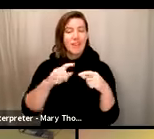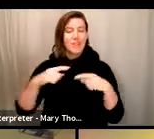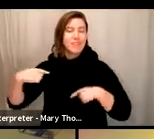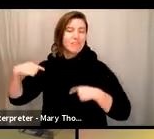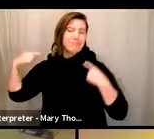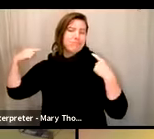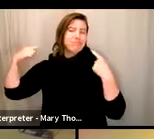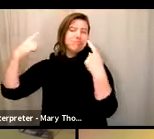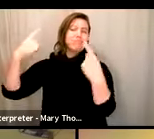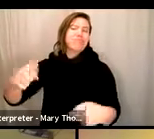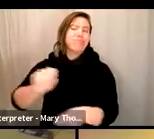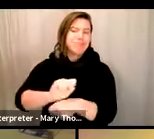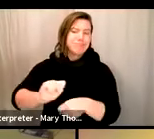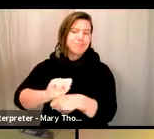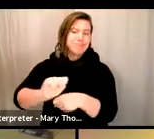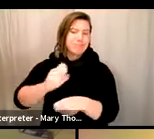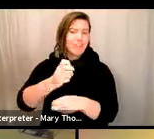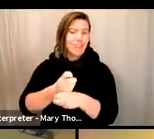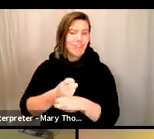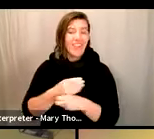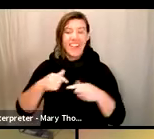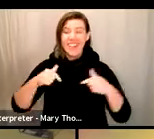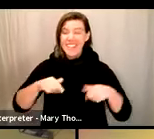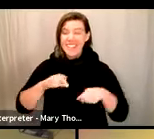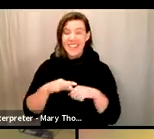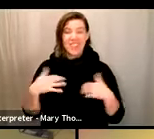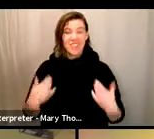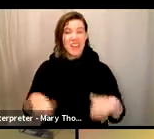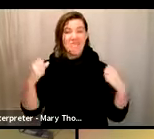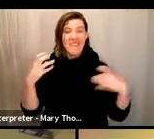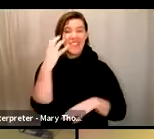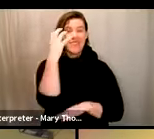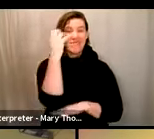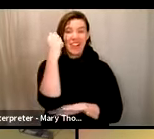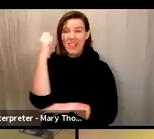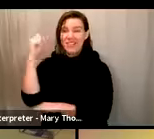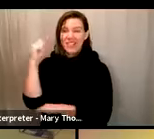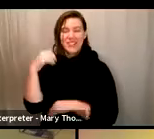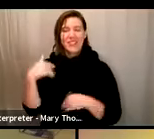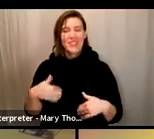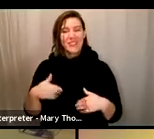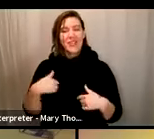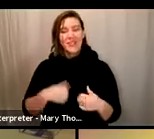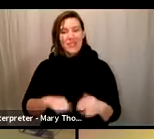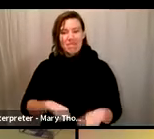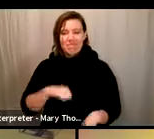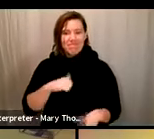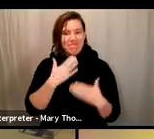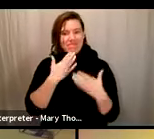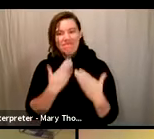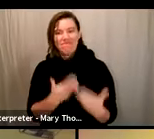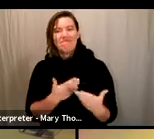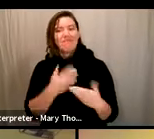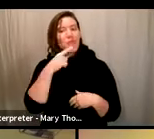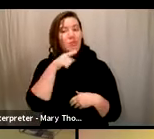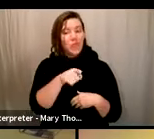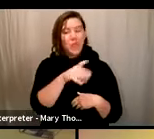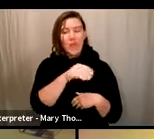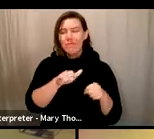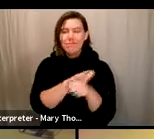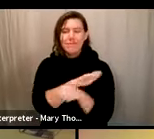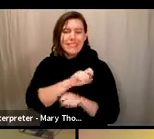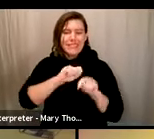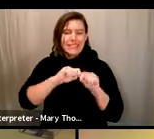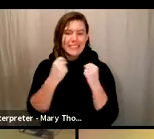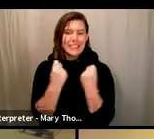So thankful and appreciative of you and the entire team at King County Elections. So election administrators have been working